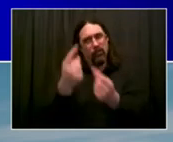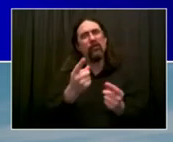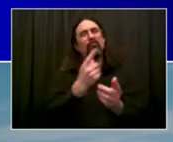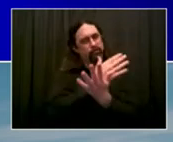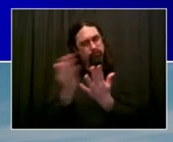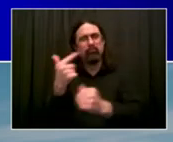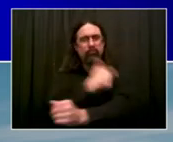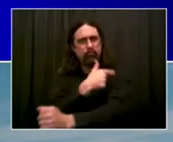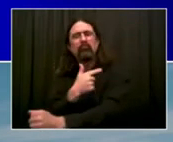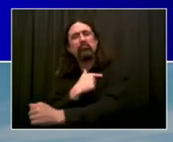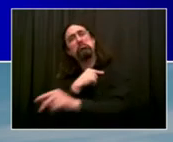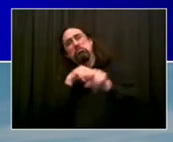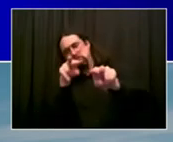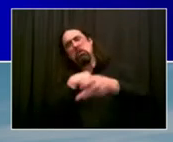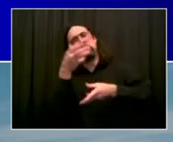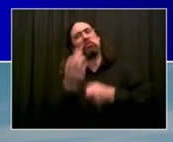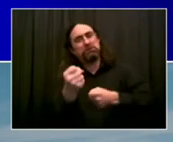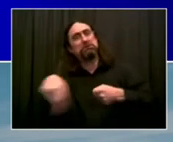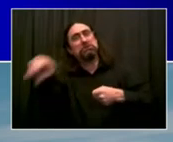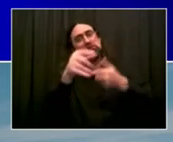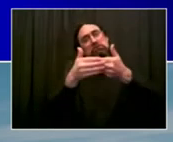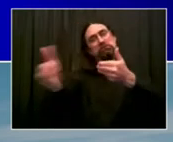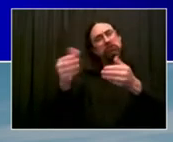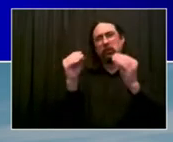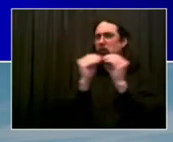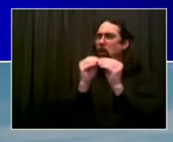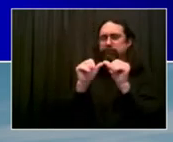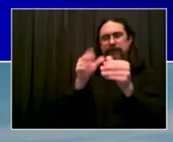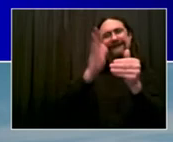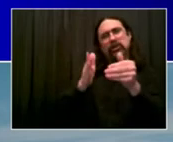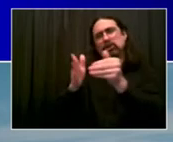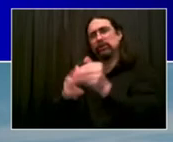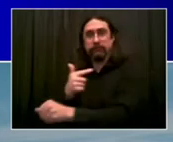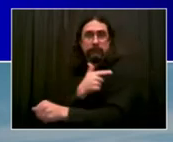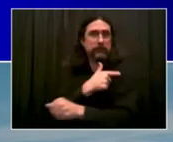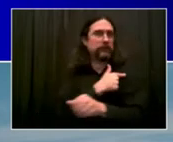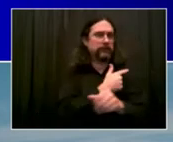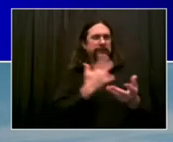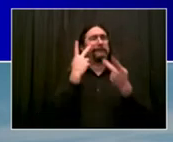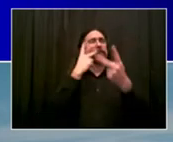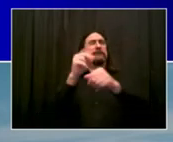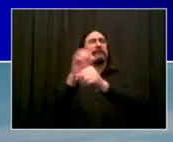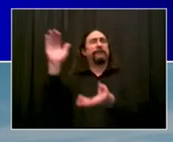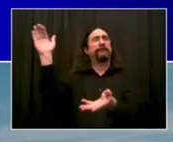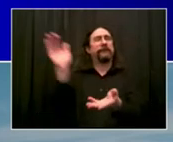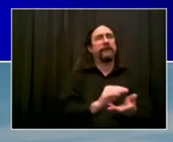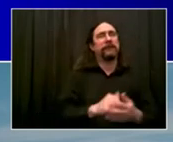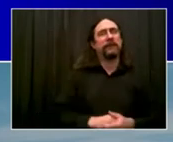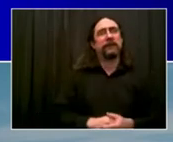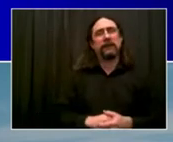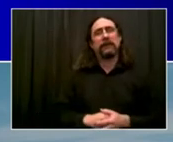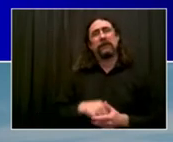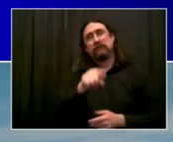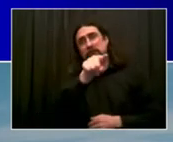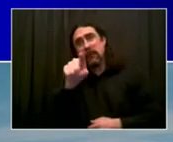thank God. But we've got to keep doing that, everyone. Everyone who hasn't yet been vaccinated, come forward now. This is the time. This is the right moment.